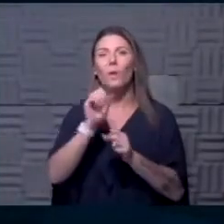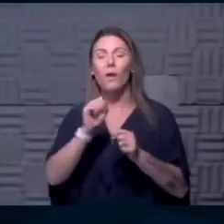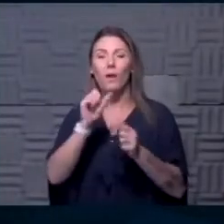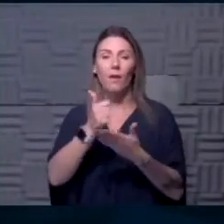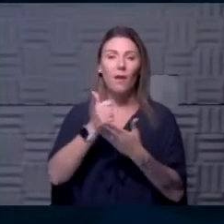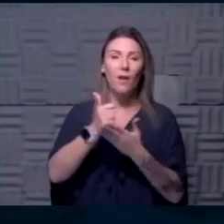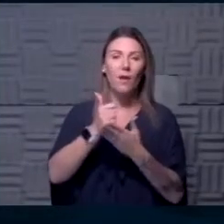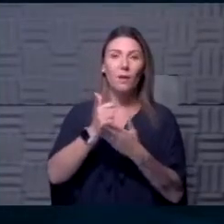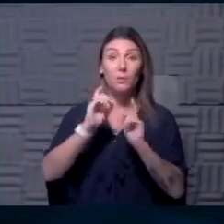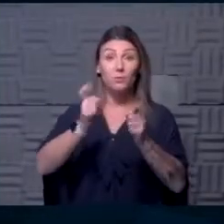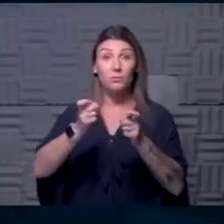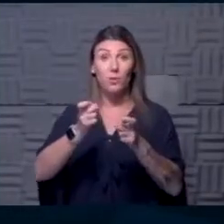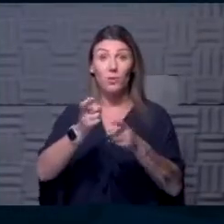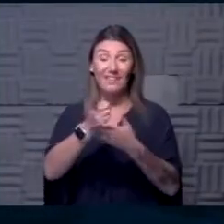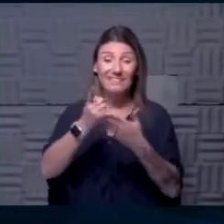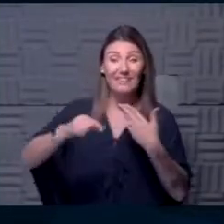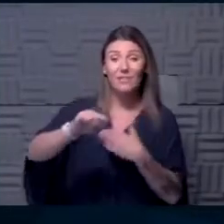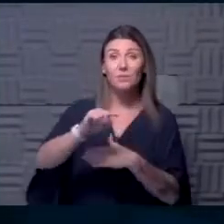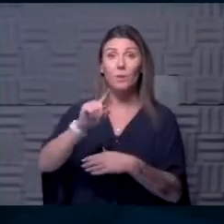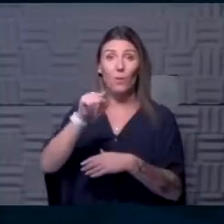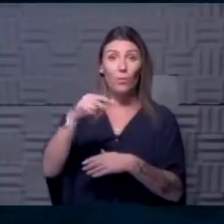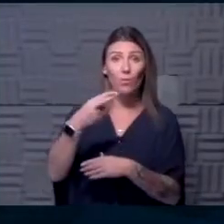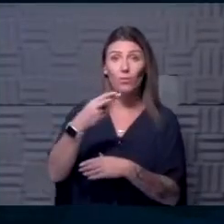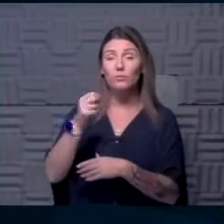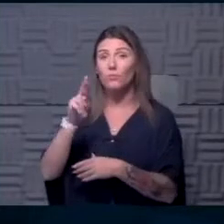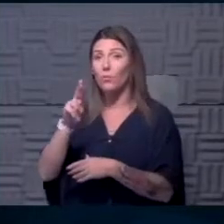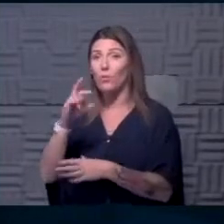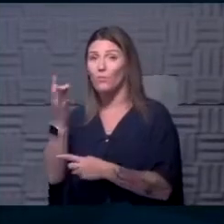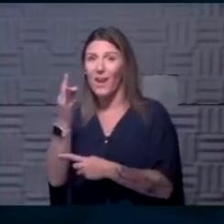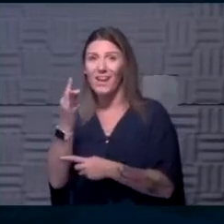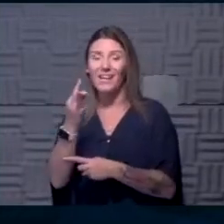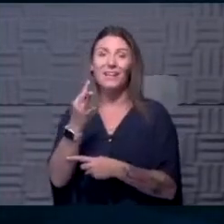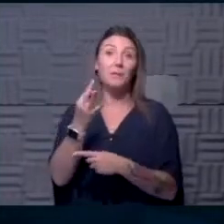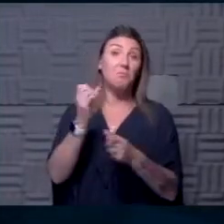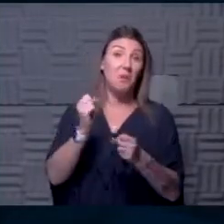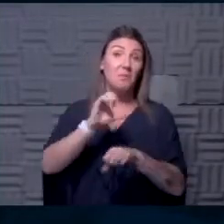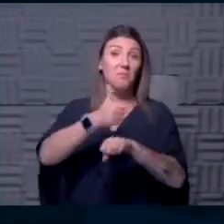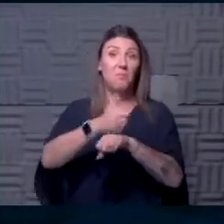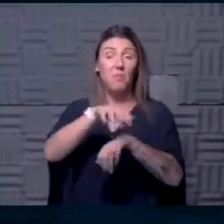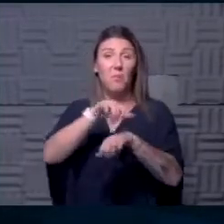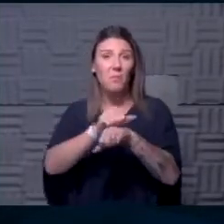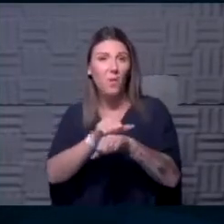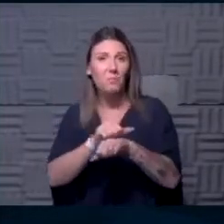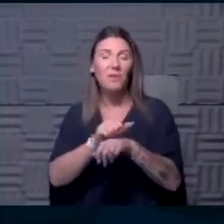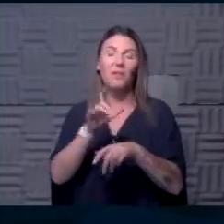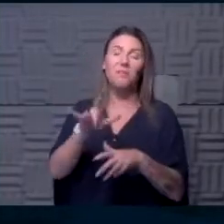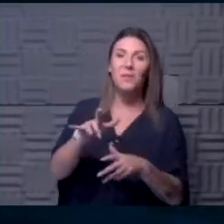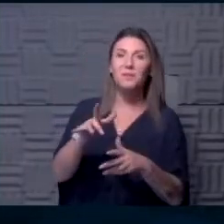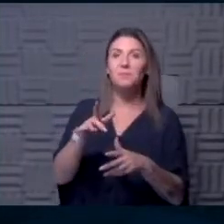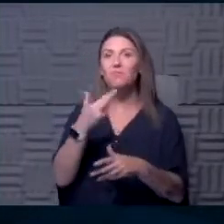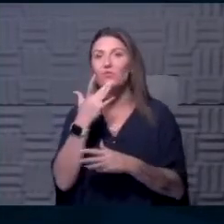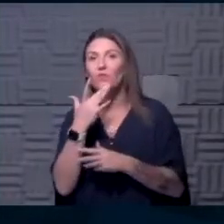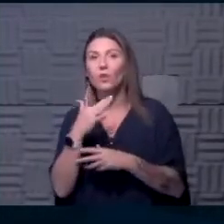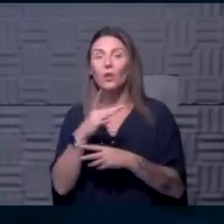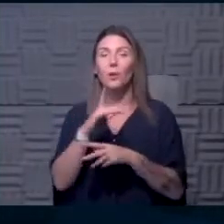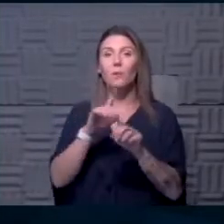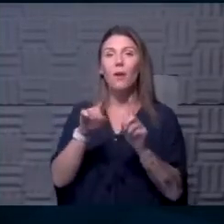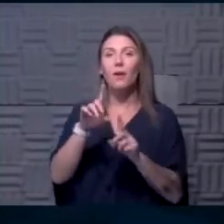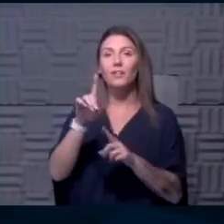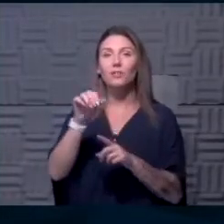Thursday or Friday. You can make an appointment that is preferred, but it's not necessary. It just might have to wait just a bit. But you can go to donate